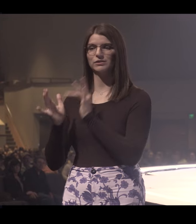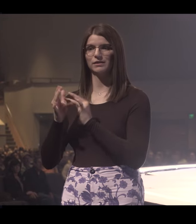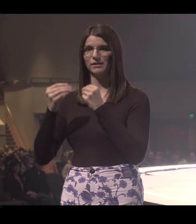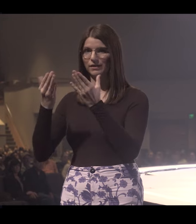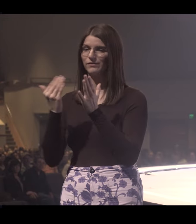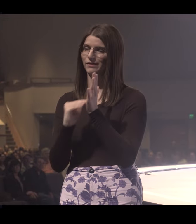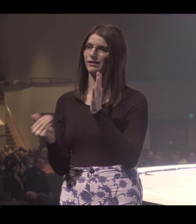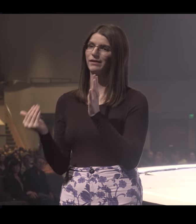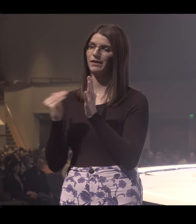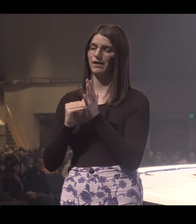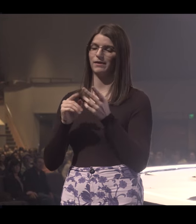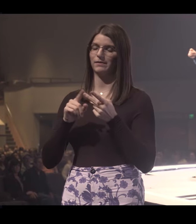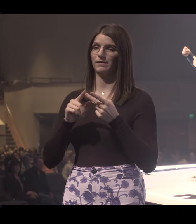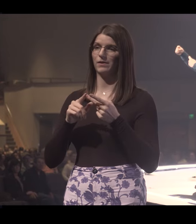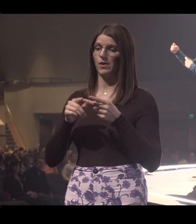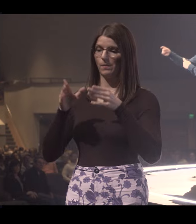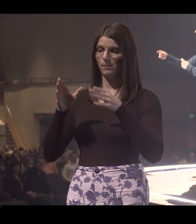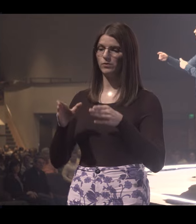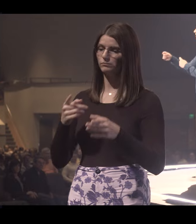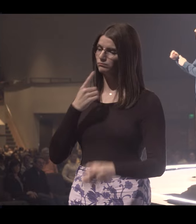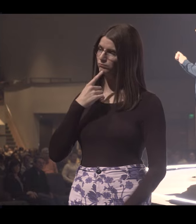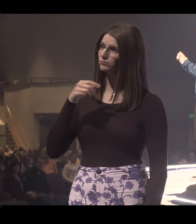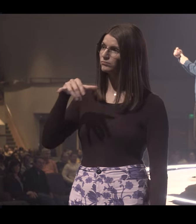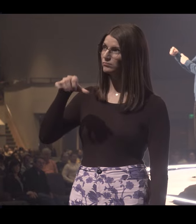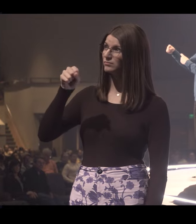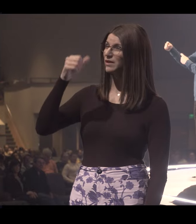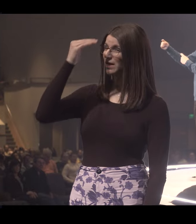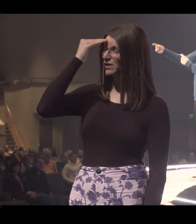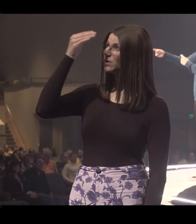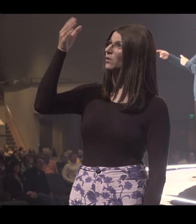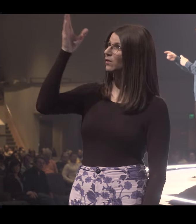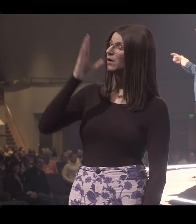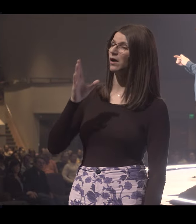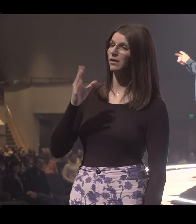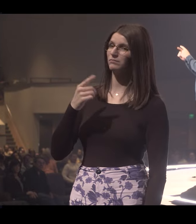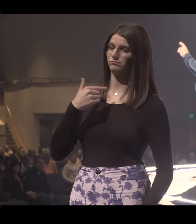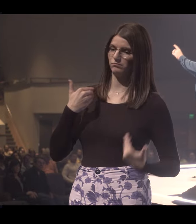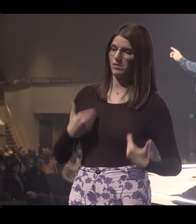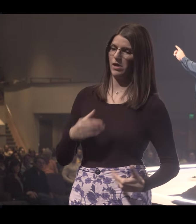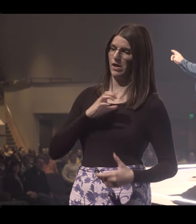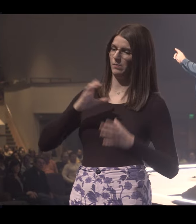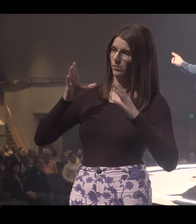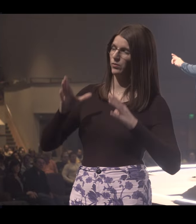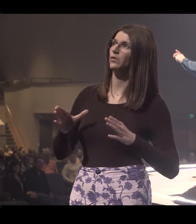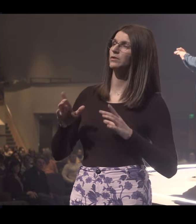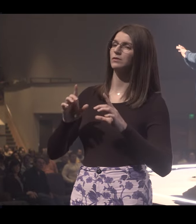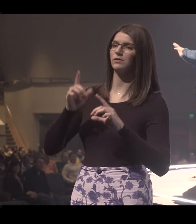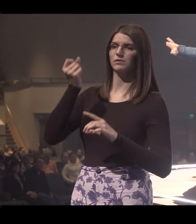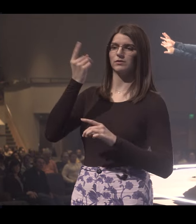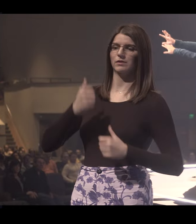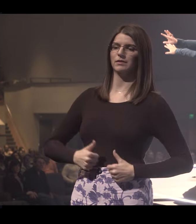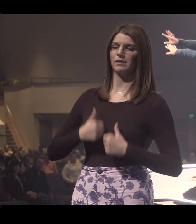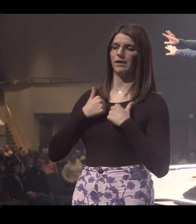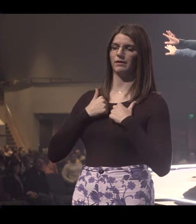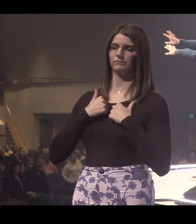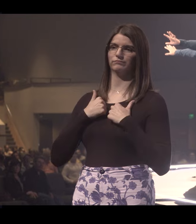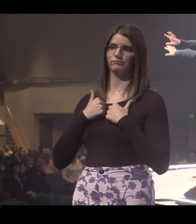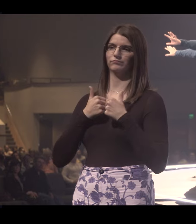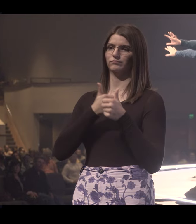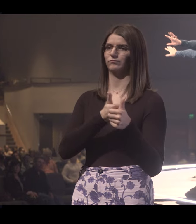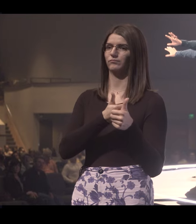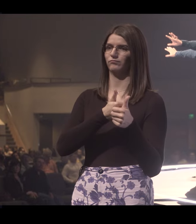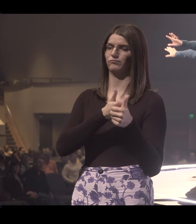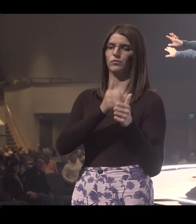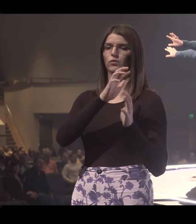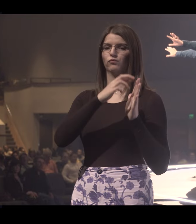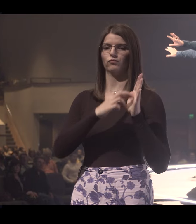Jesus gives over and over again, is someone that claims to know God, claims to be a Christian, but then lives their life by their own set